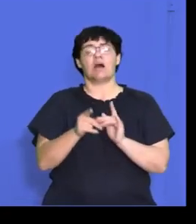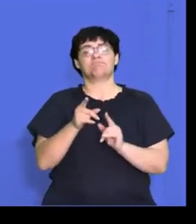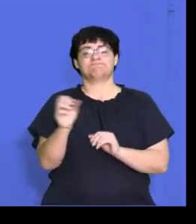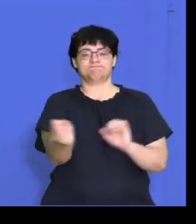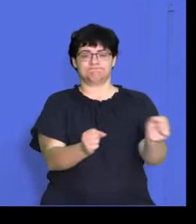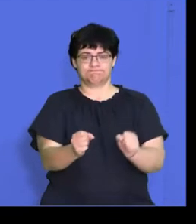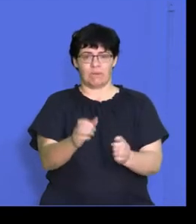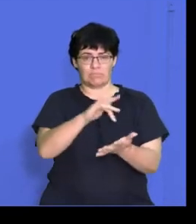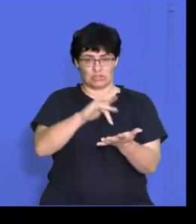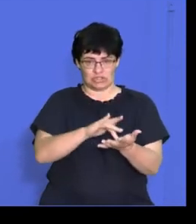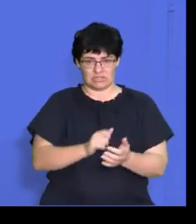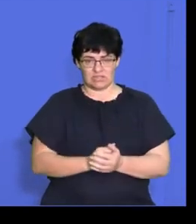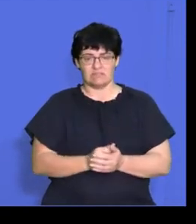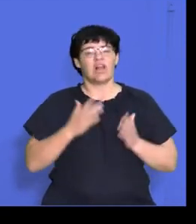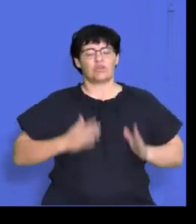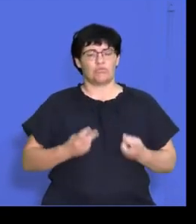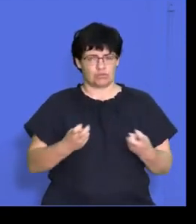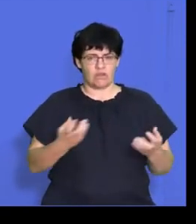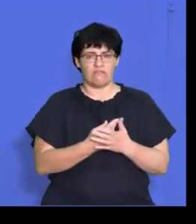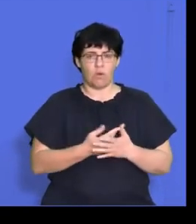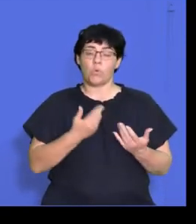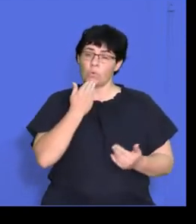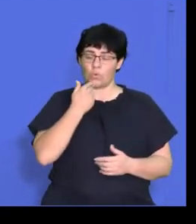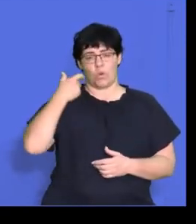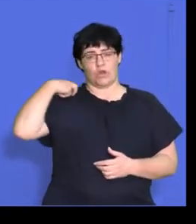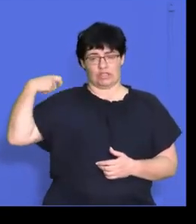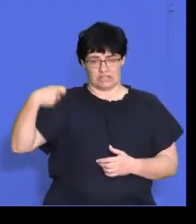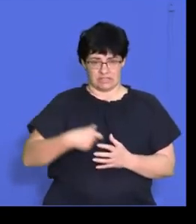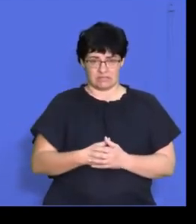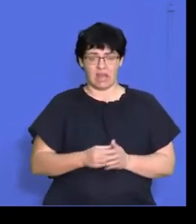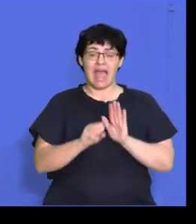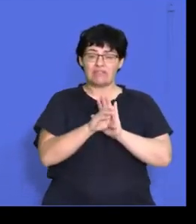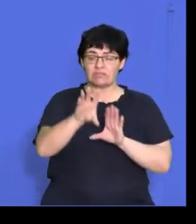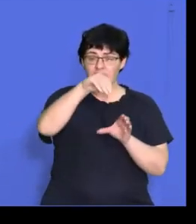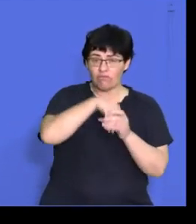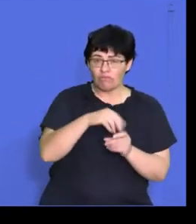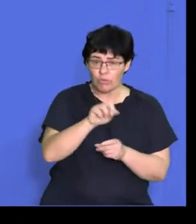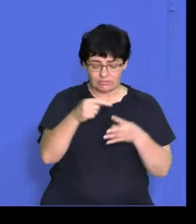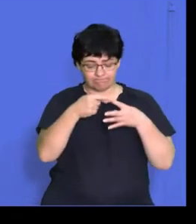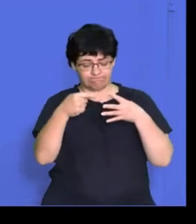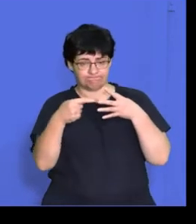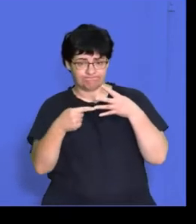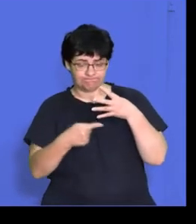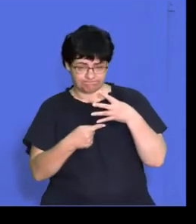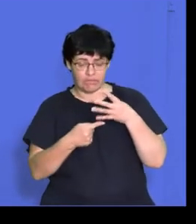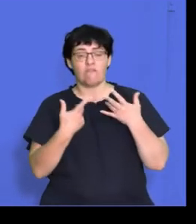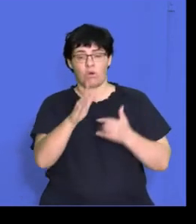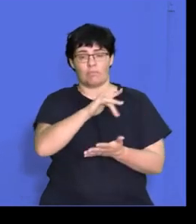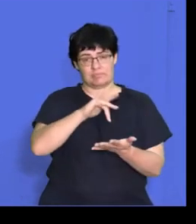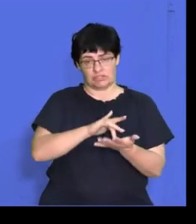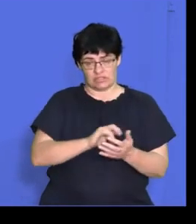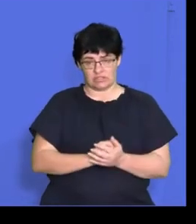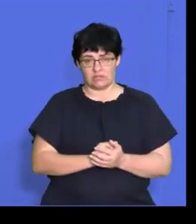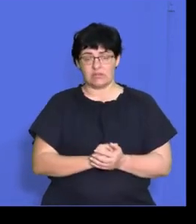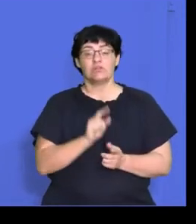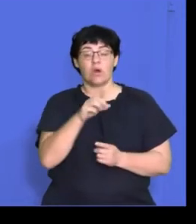resources here. For a nurse, the advertisement includes the following aspects regarding the position. So